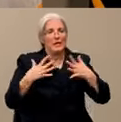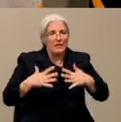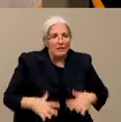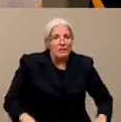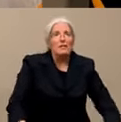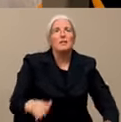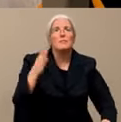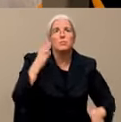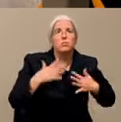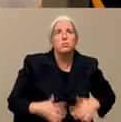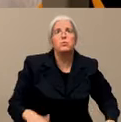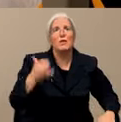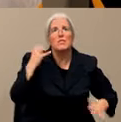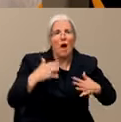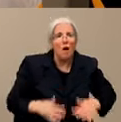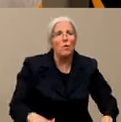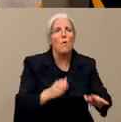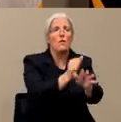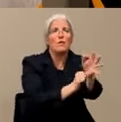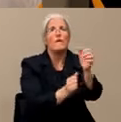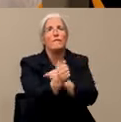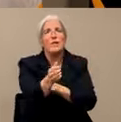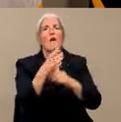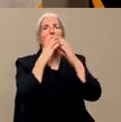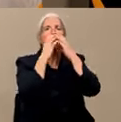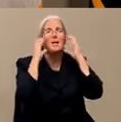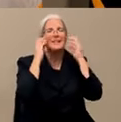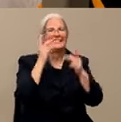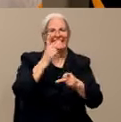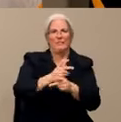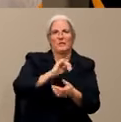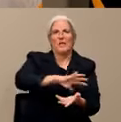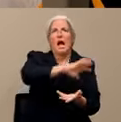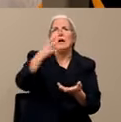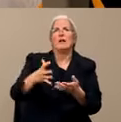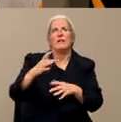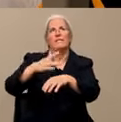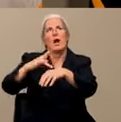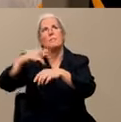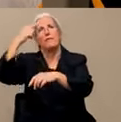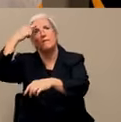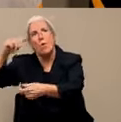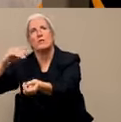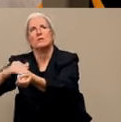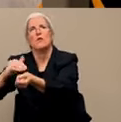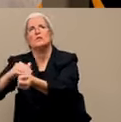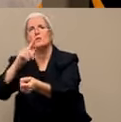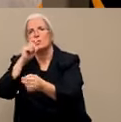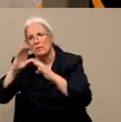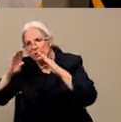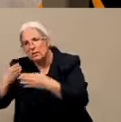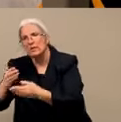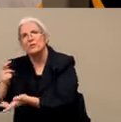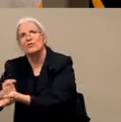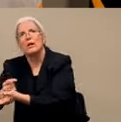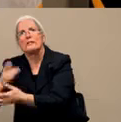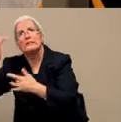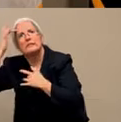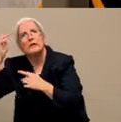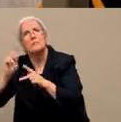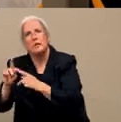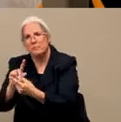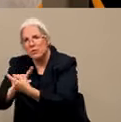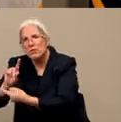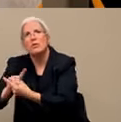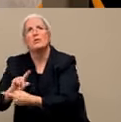those for the health care workers that are treating those people who are ill. So there's a couple reasons they're not starting. So